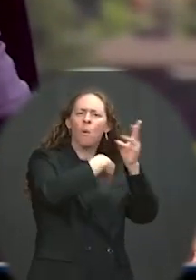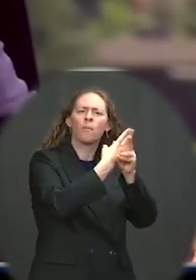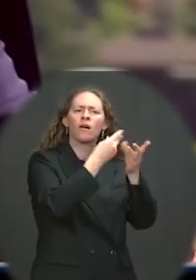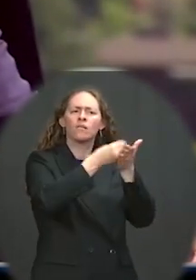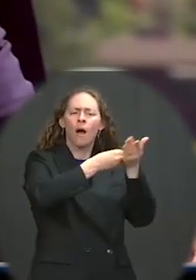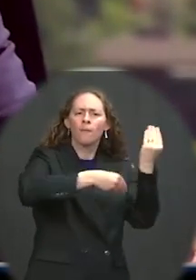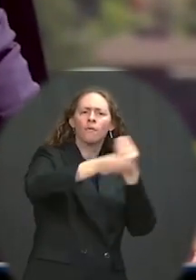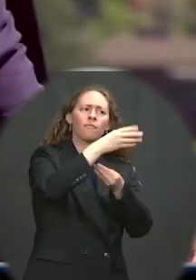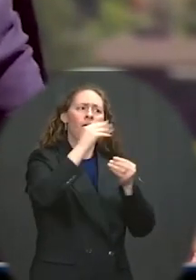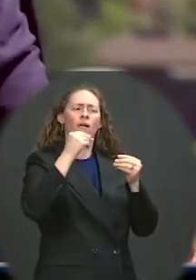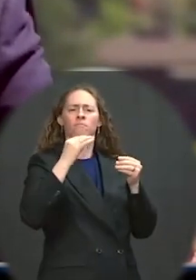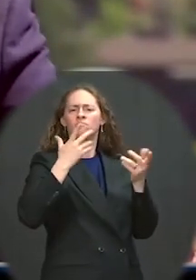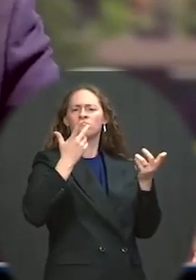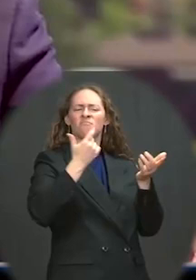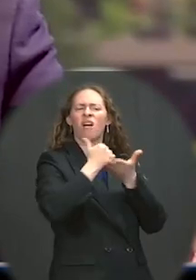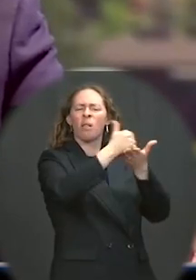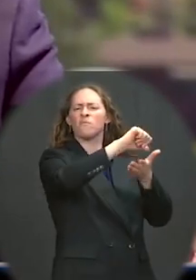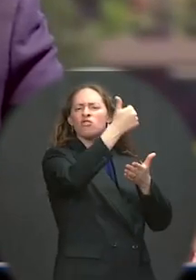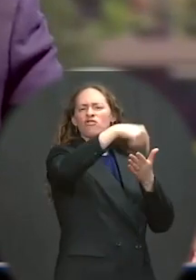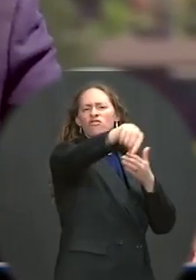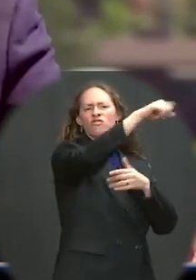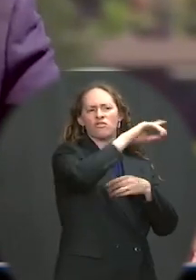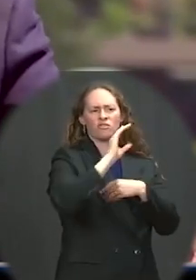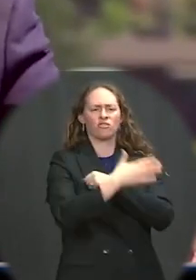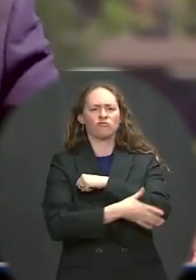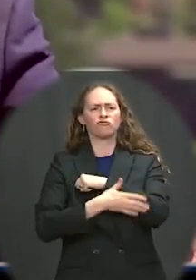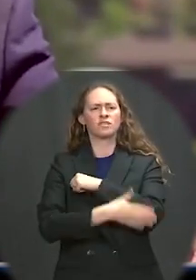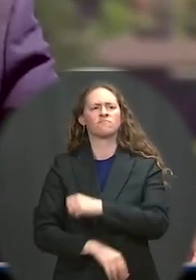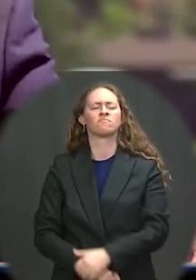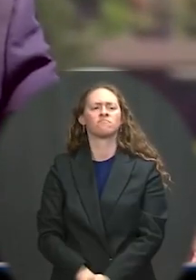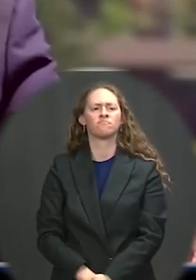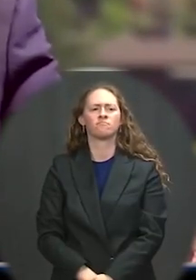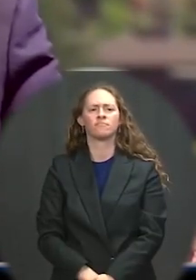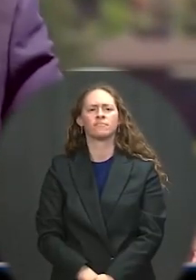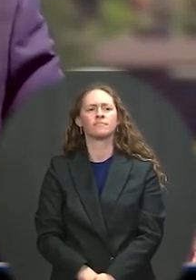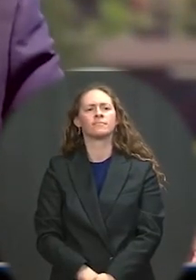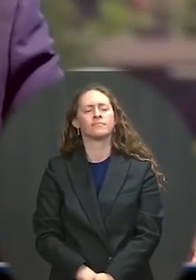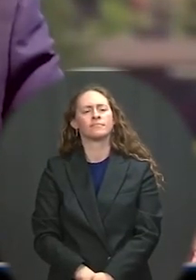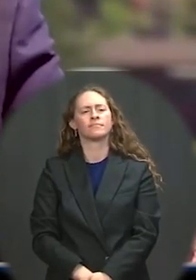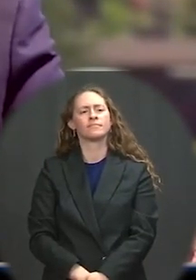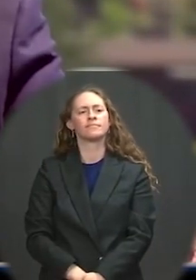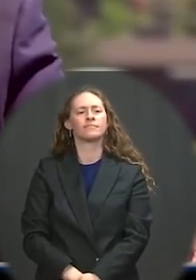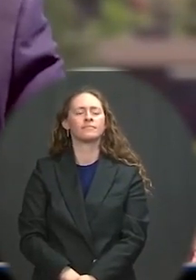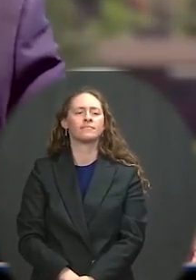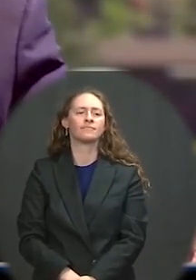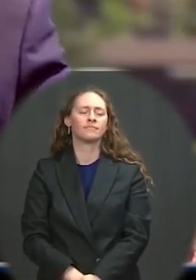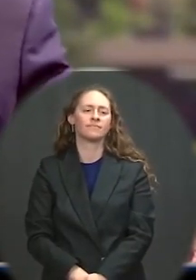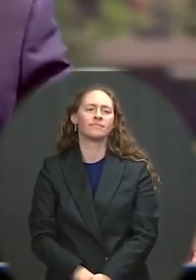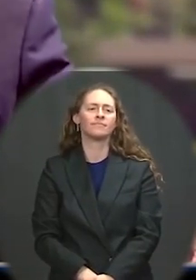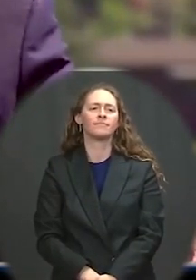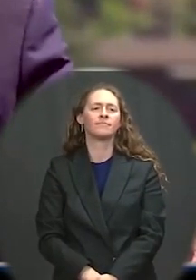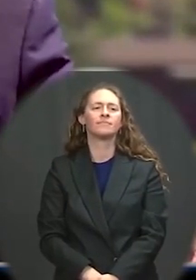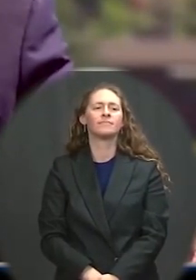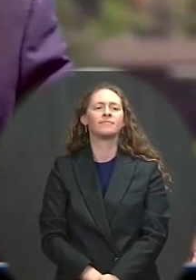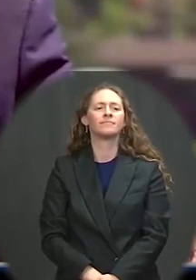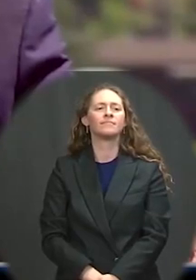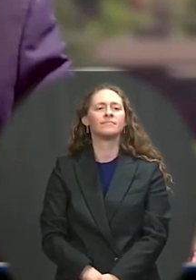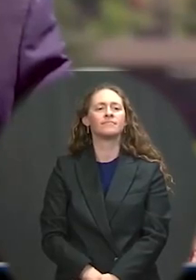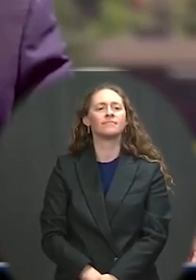develop their economic potential. But as you know, increasingly, we're seeing those rules challenged